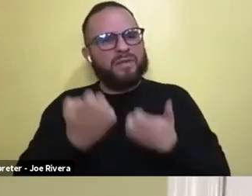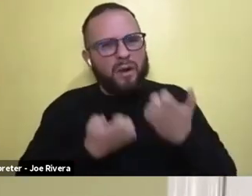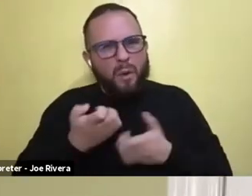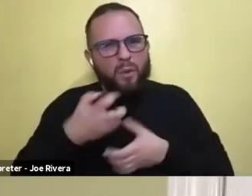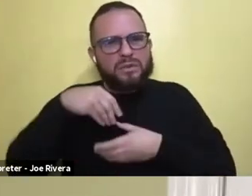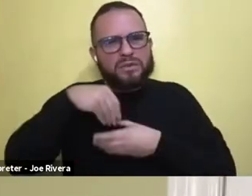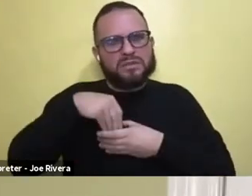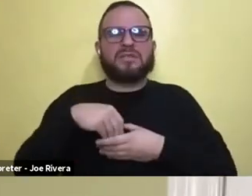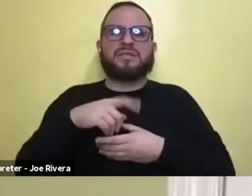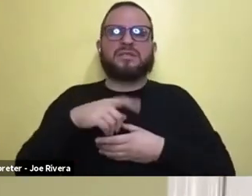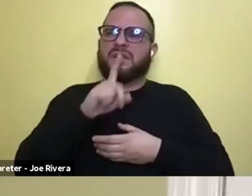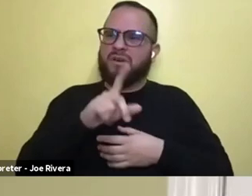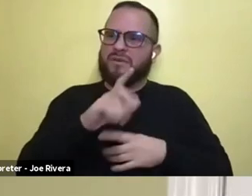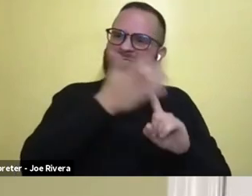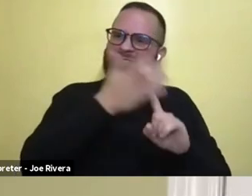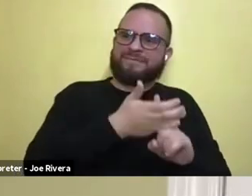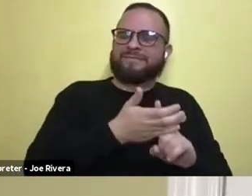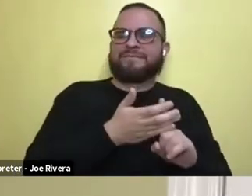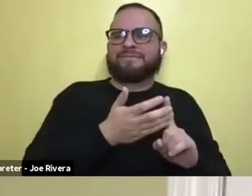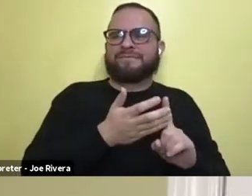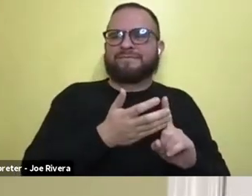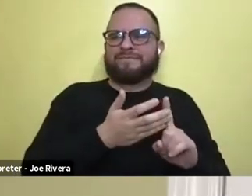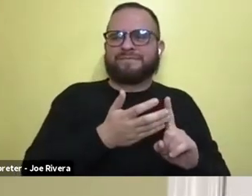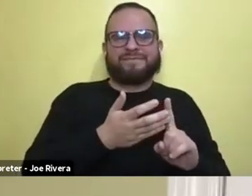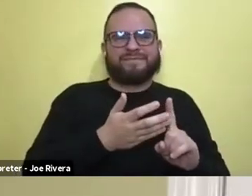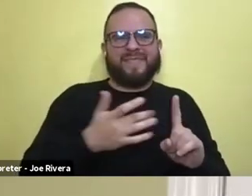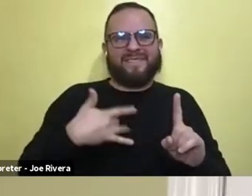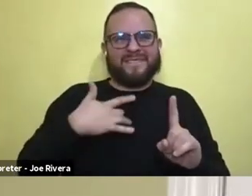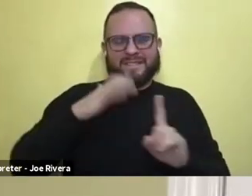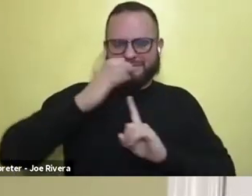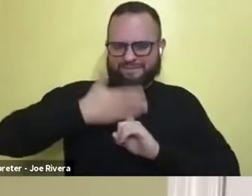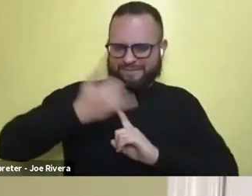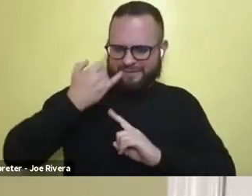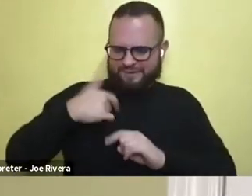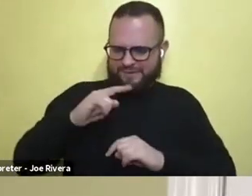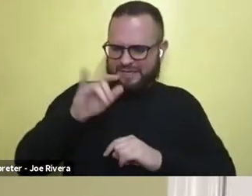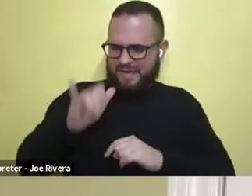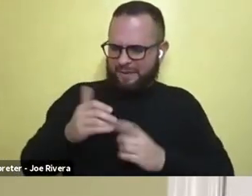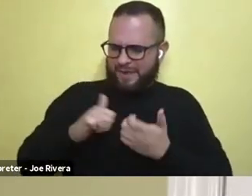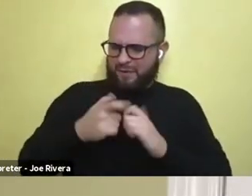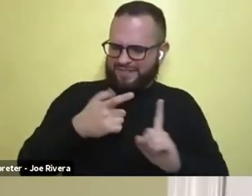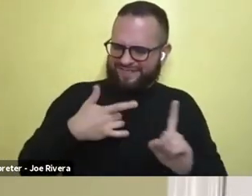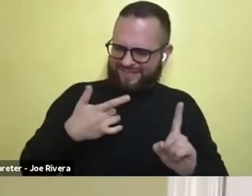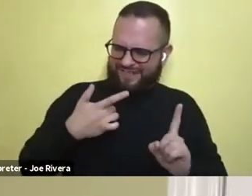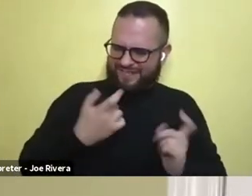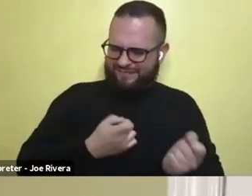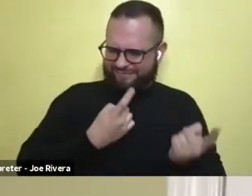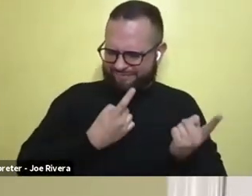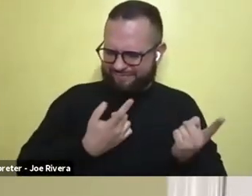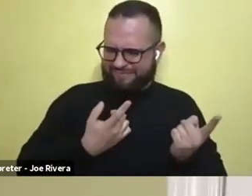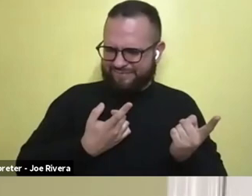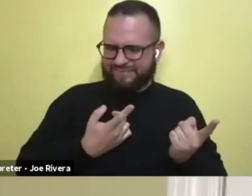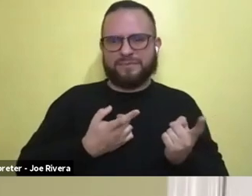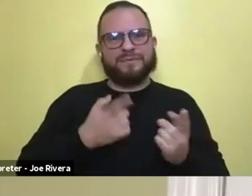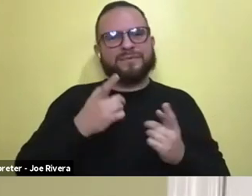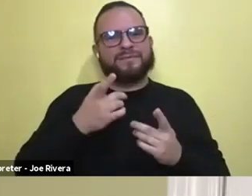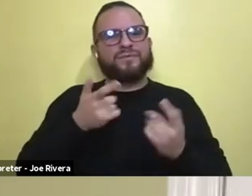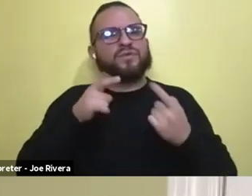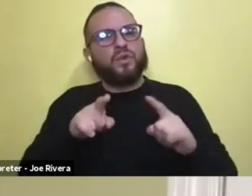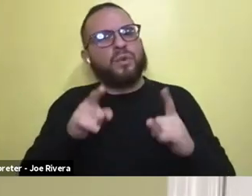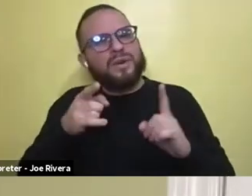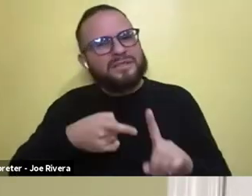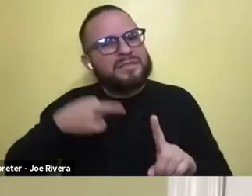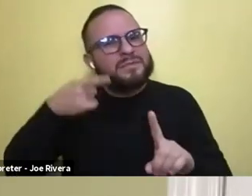put myself in Tabby's shoes to understand how she was, uh, truly feeling, uh, during, you know, specific, um,